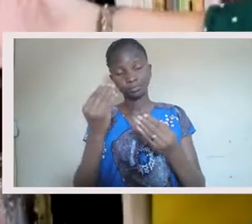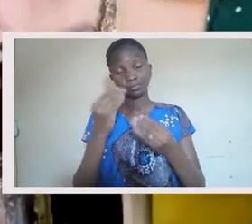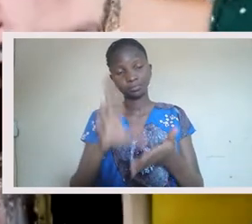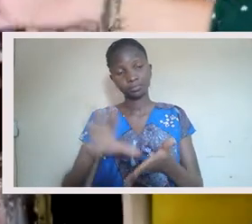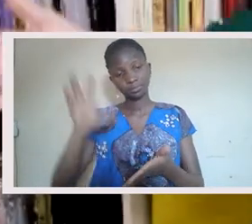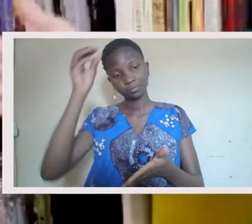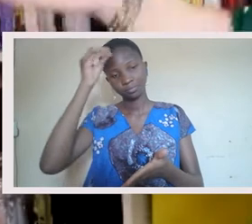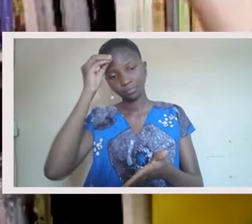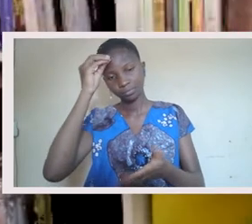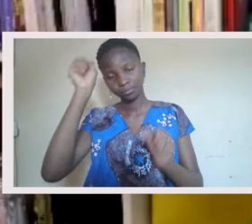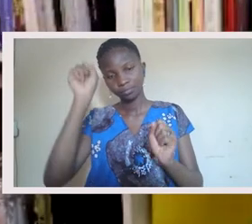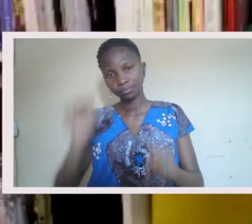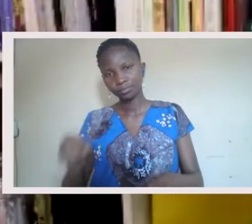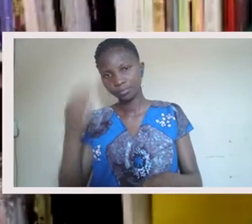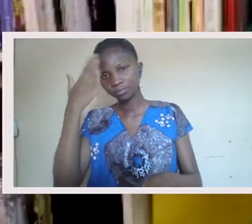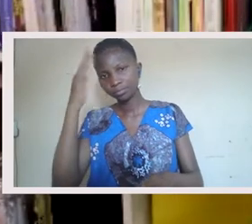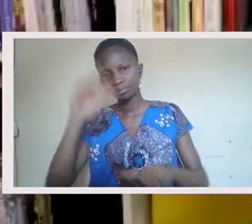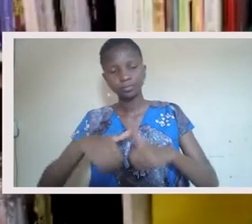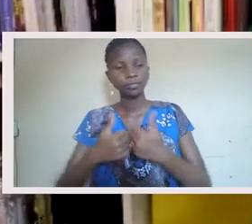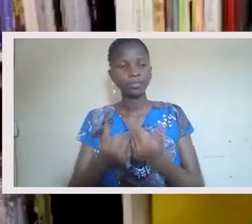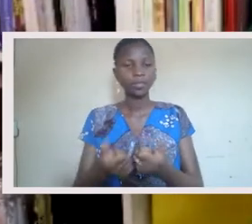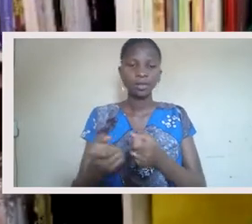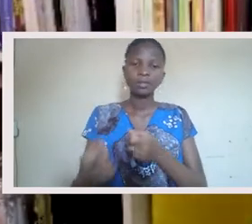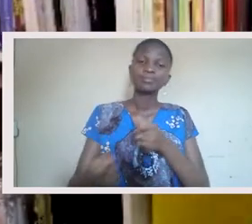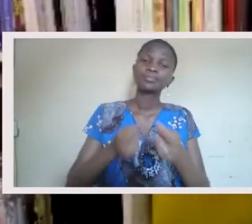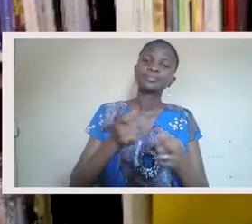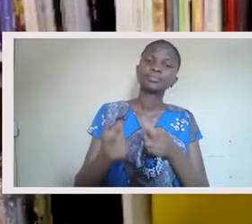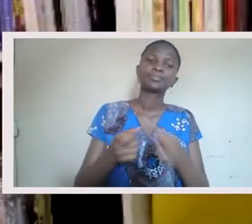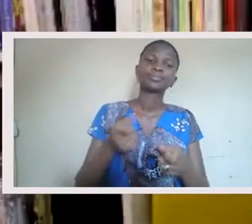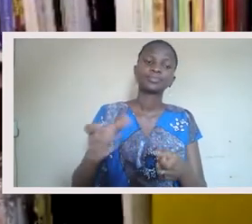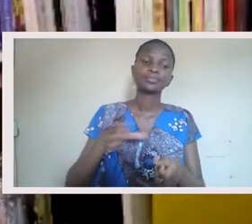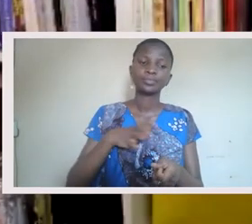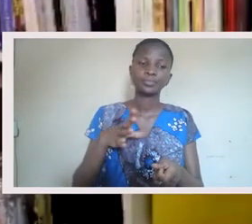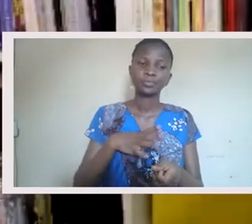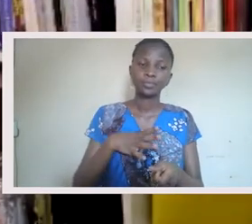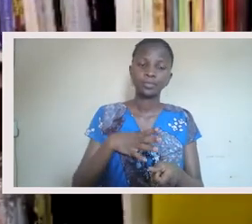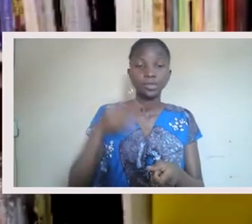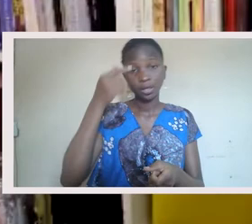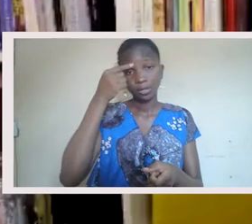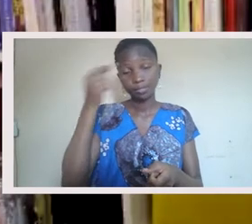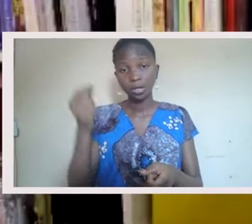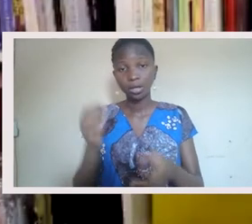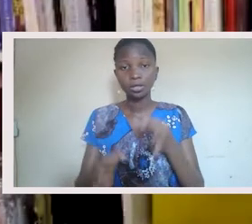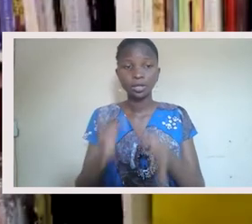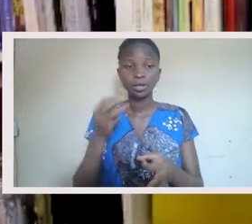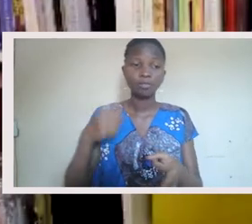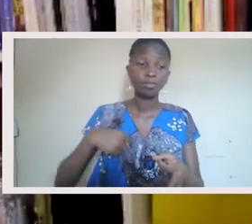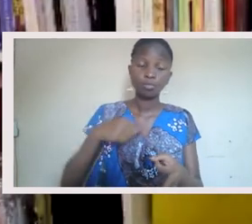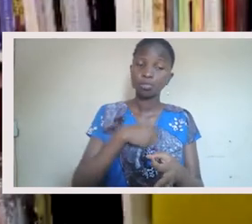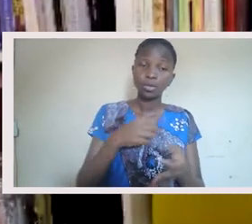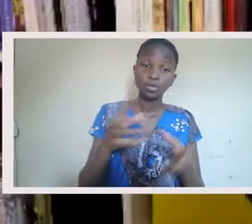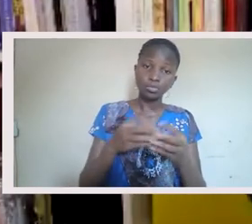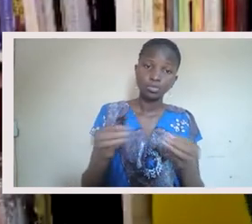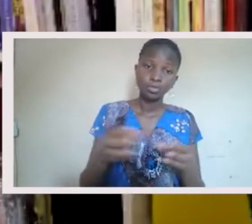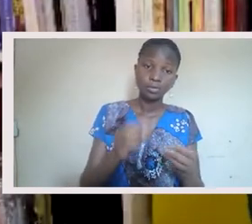education that you may need to be better resourced for moments like that. Because what it's saying is that if we're talking about oppression,